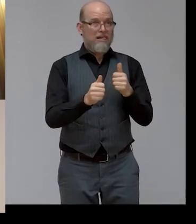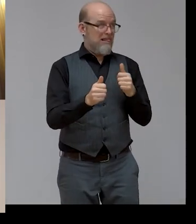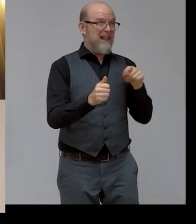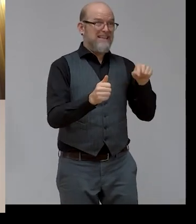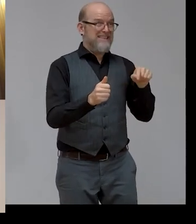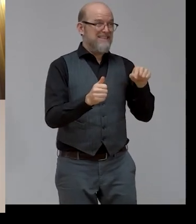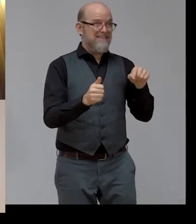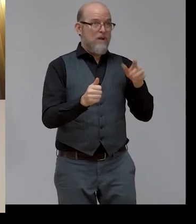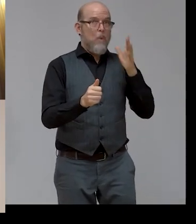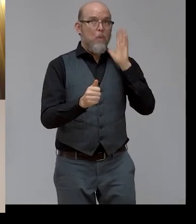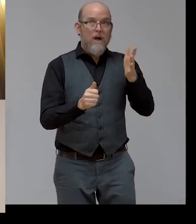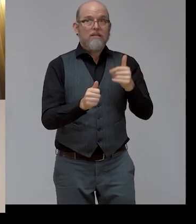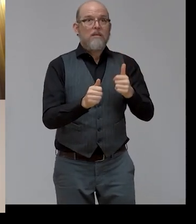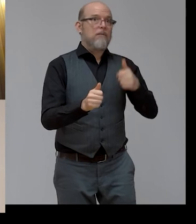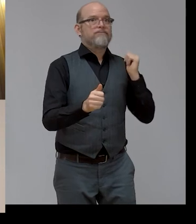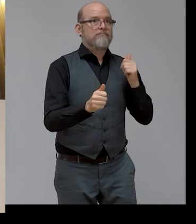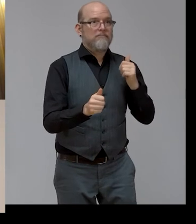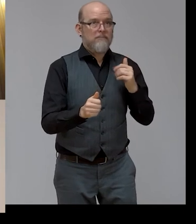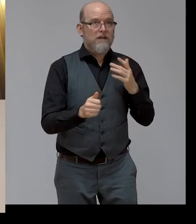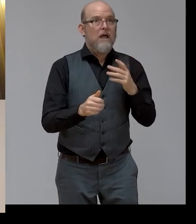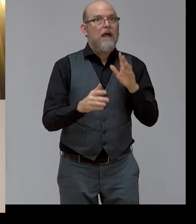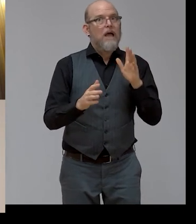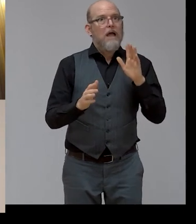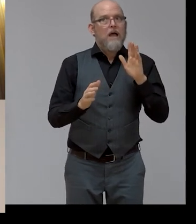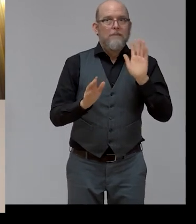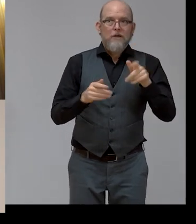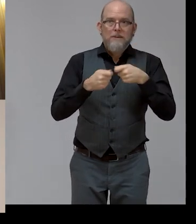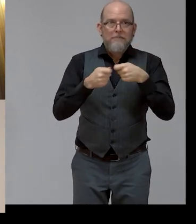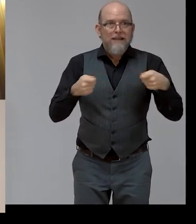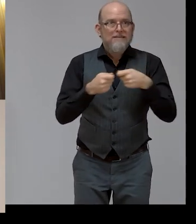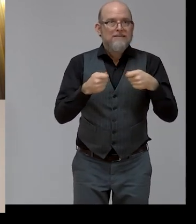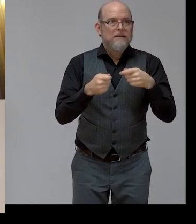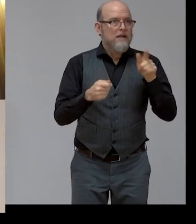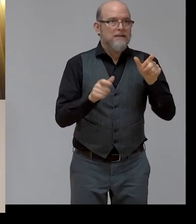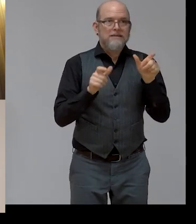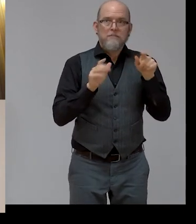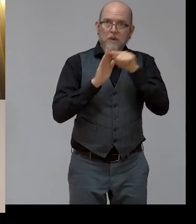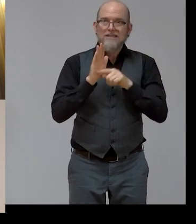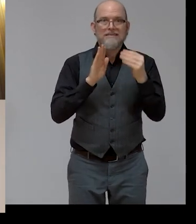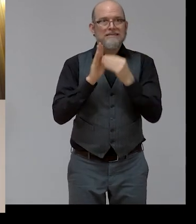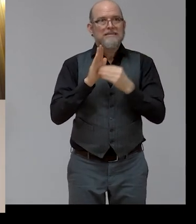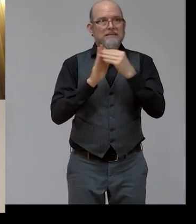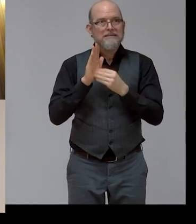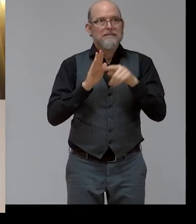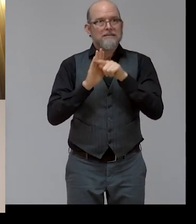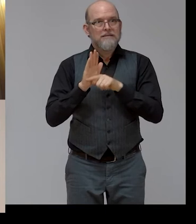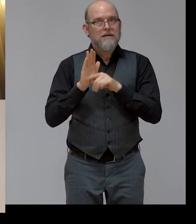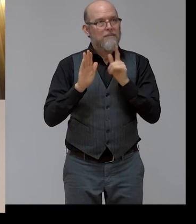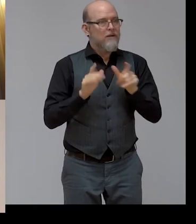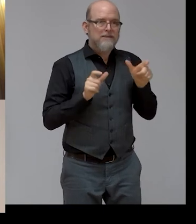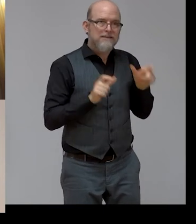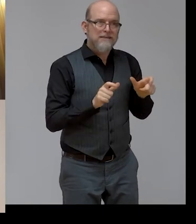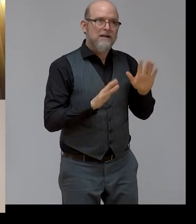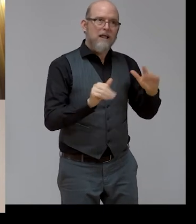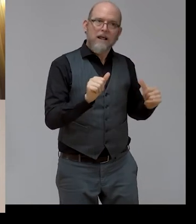it. Even a glance at the McKinsey report on the future of work tells us that, and that was done before the COVID